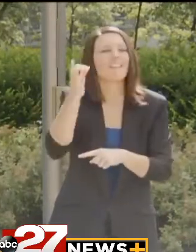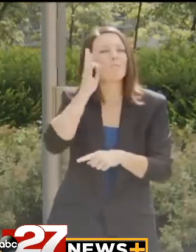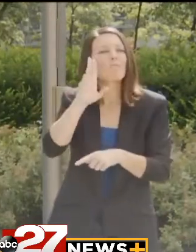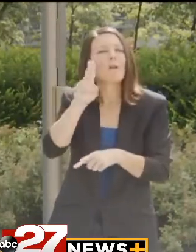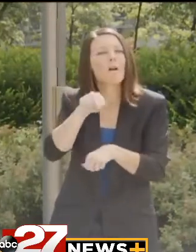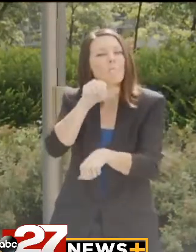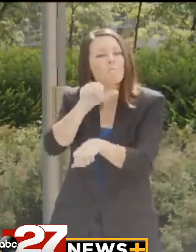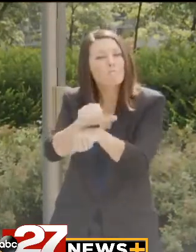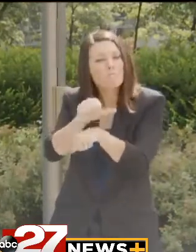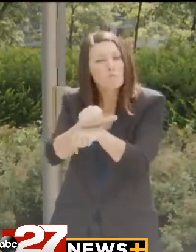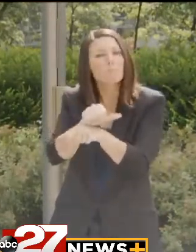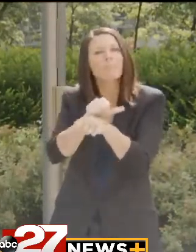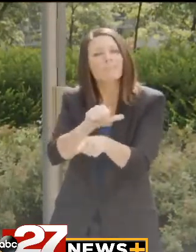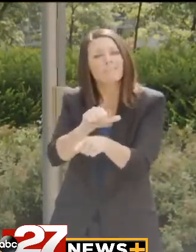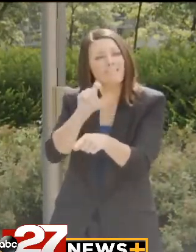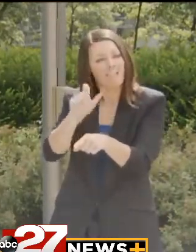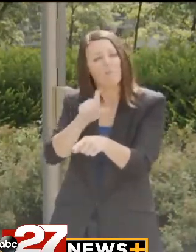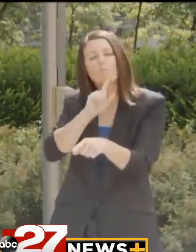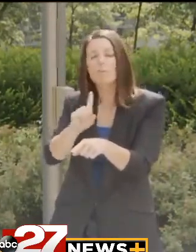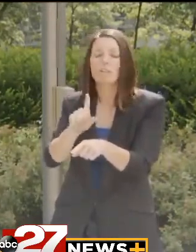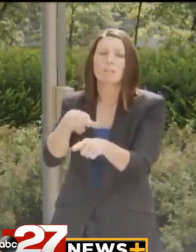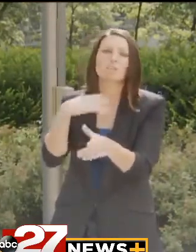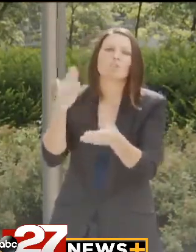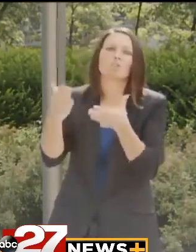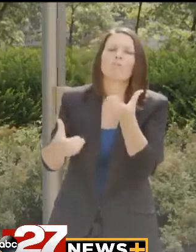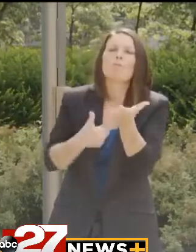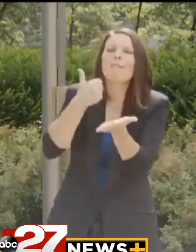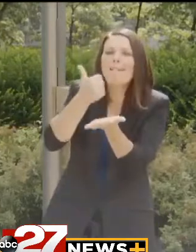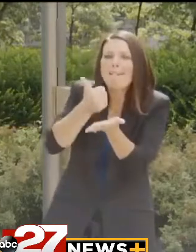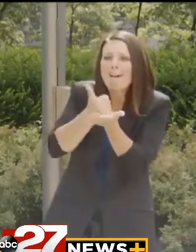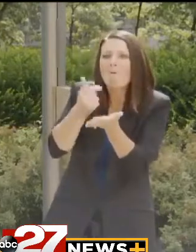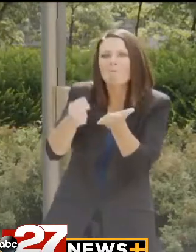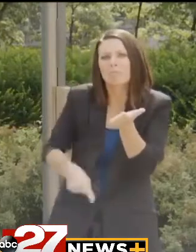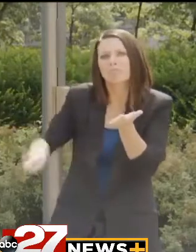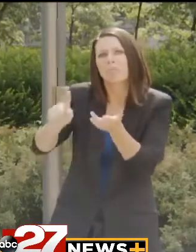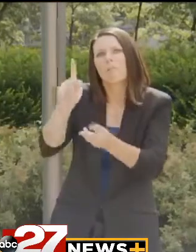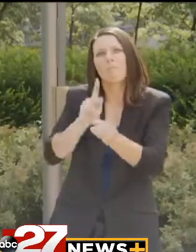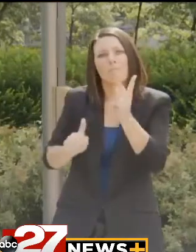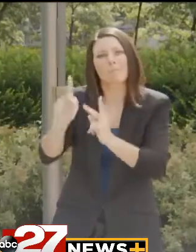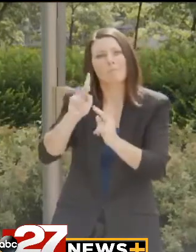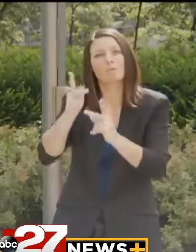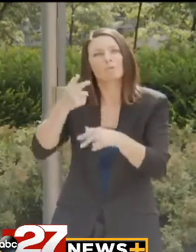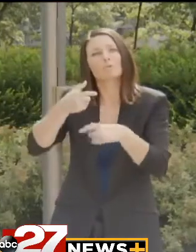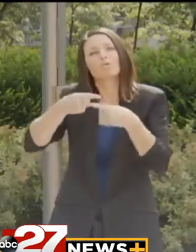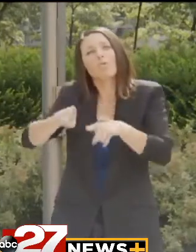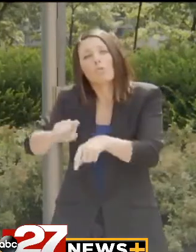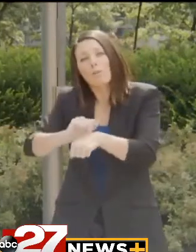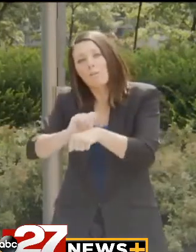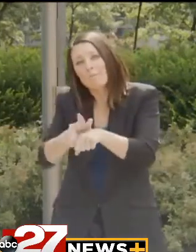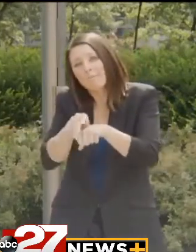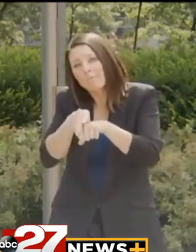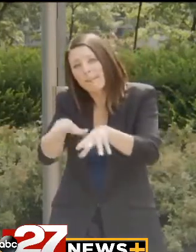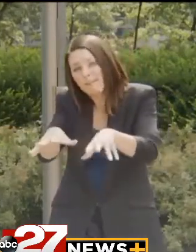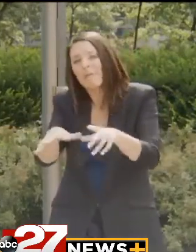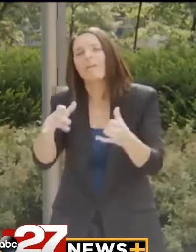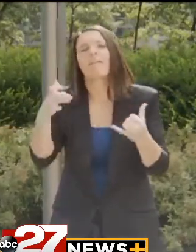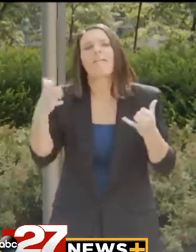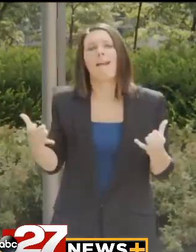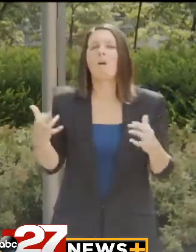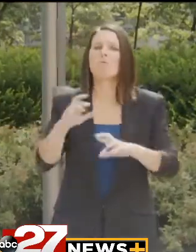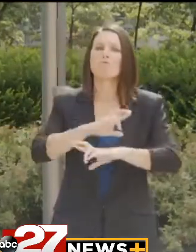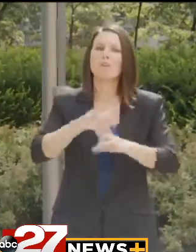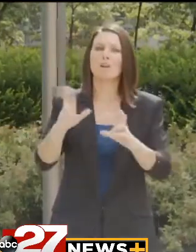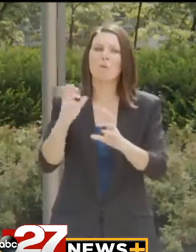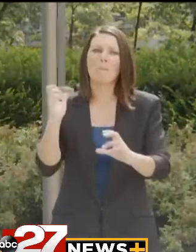benefits did a great job serving as a catch-all safety net during the peak months of the pandemic, we are now ready